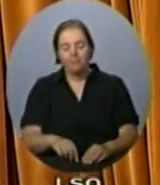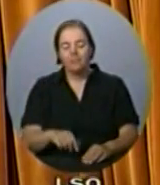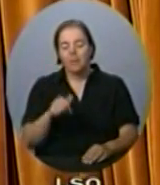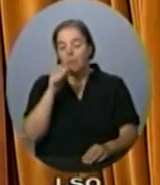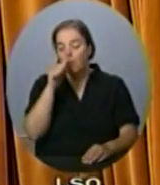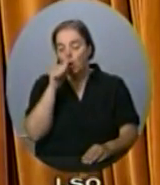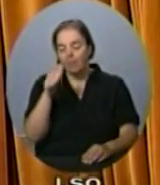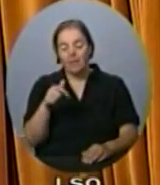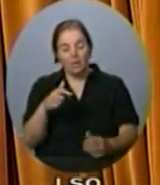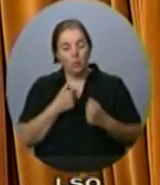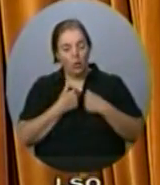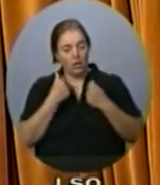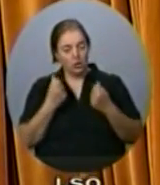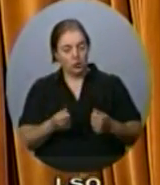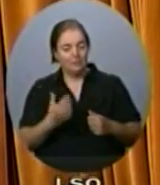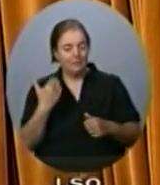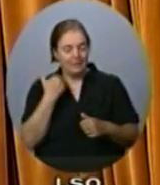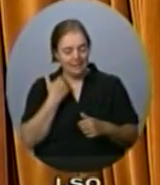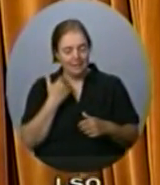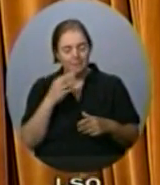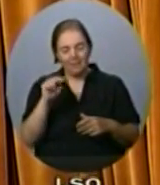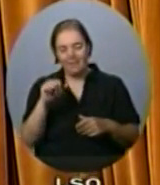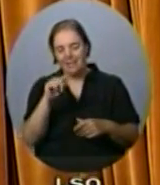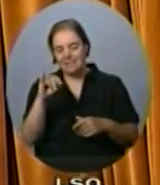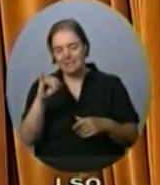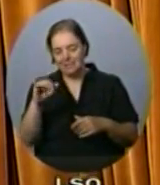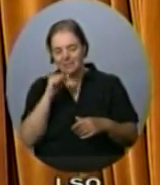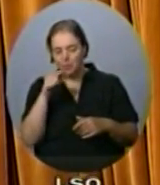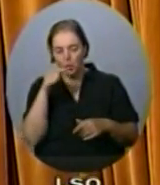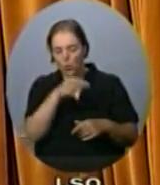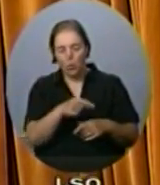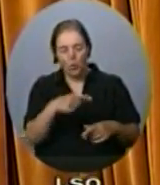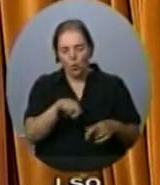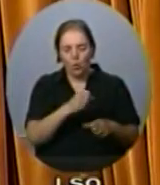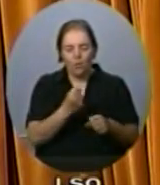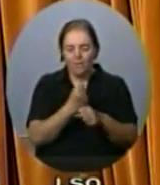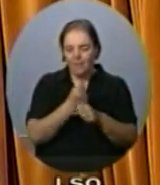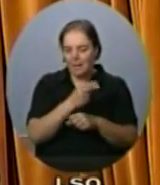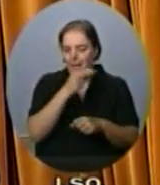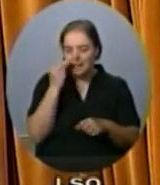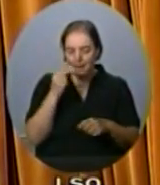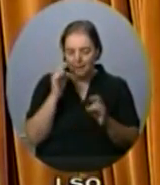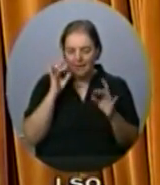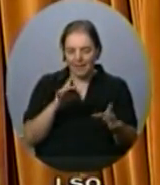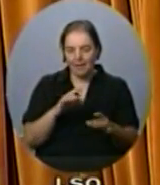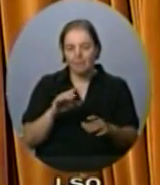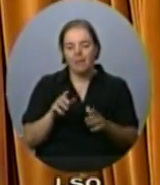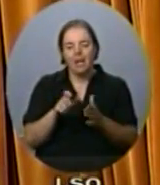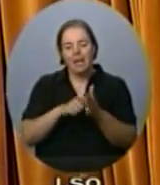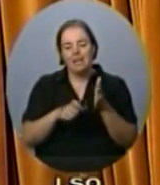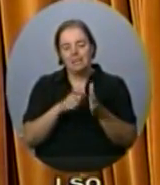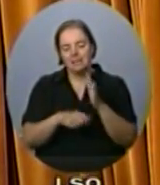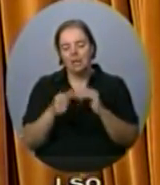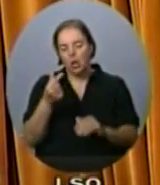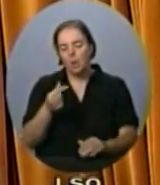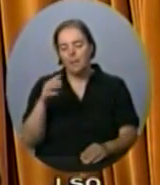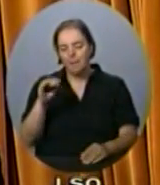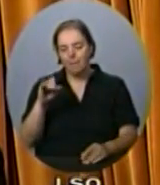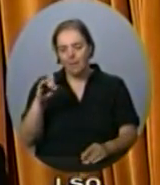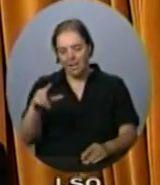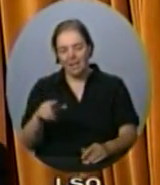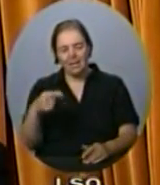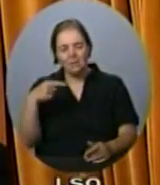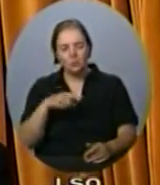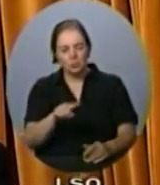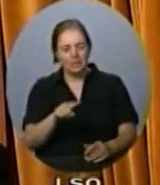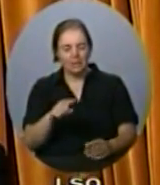the predators of their evil crimes. The Globe article was an insult to thousands of Polish righteous among the nations